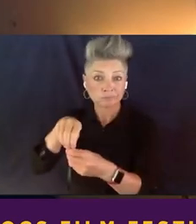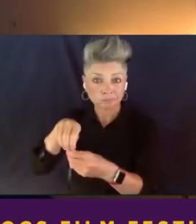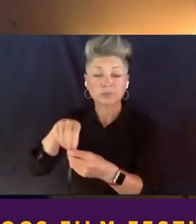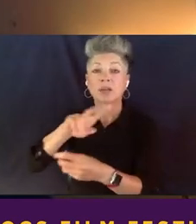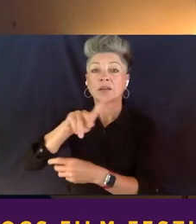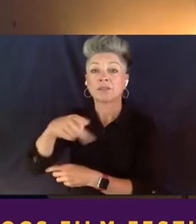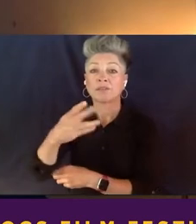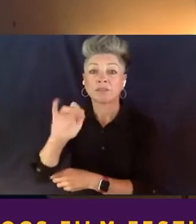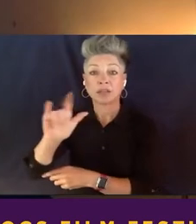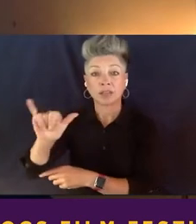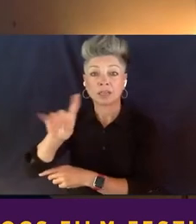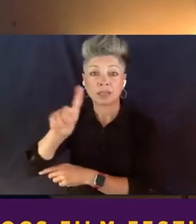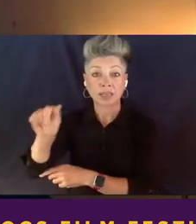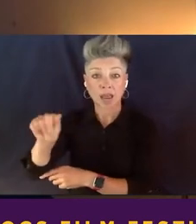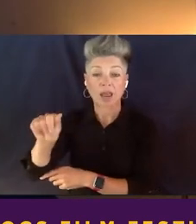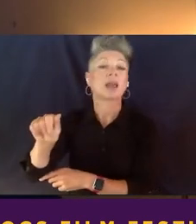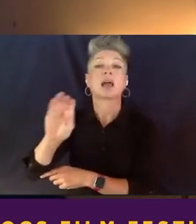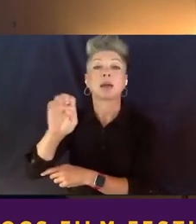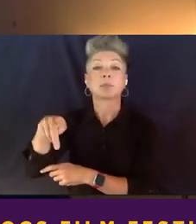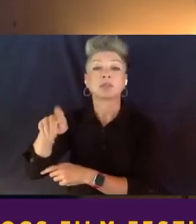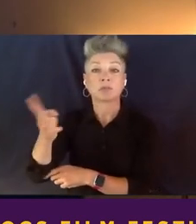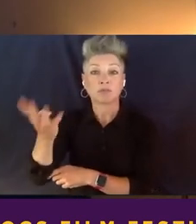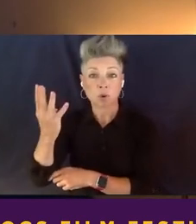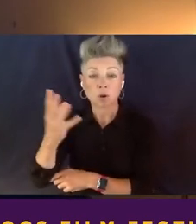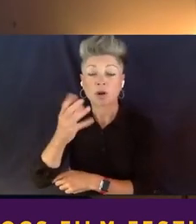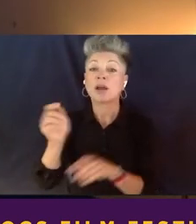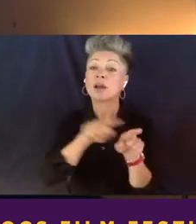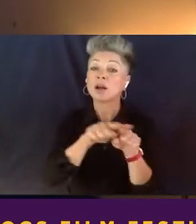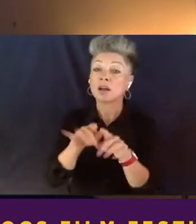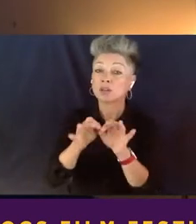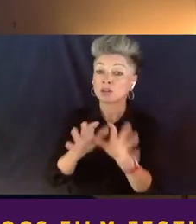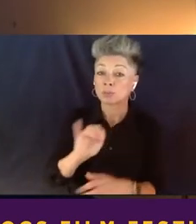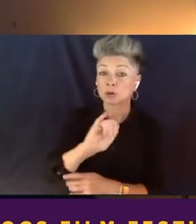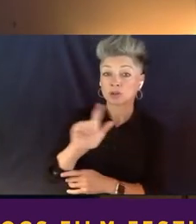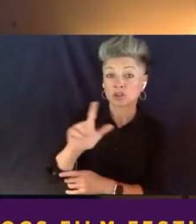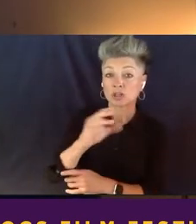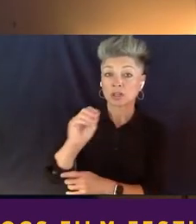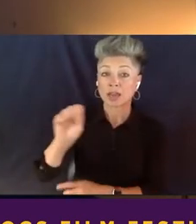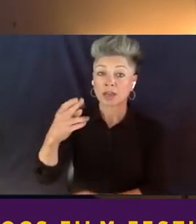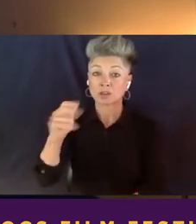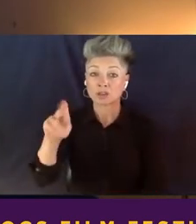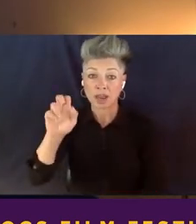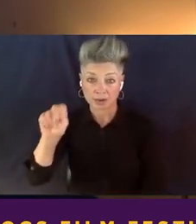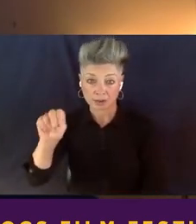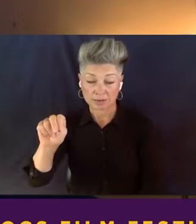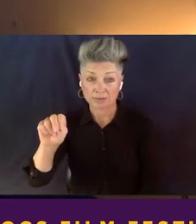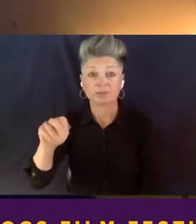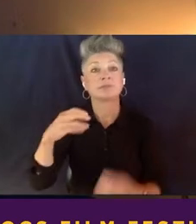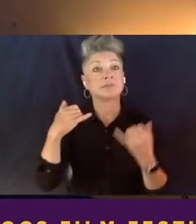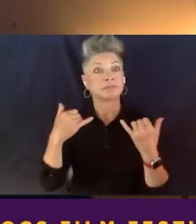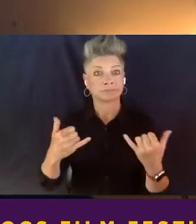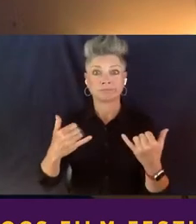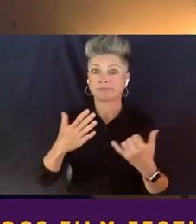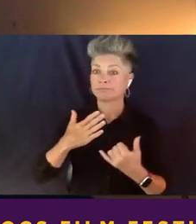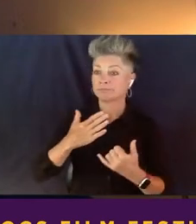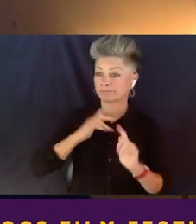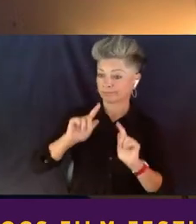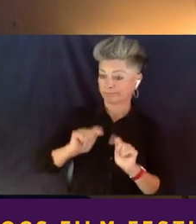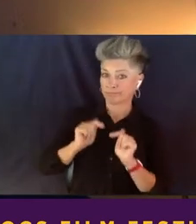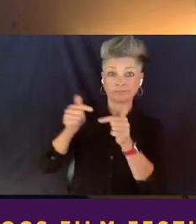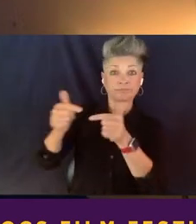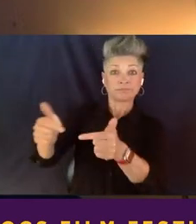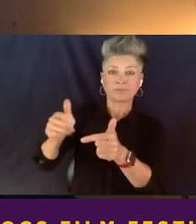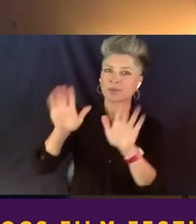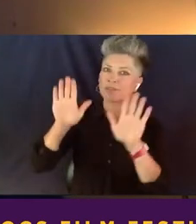want to welcome our interpreters, Jill and Shannon. And now it's my time to turn it over to the fabulous